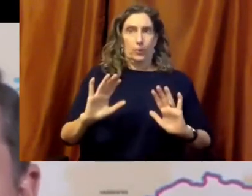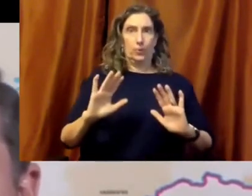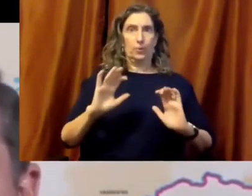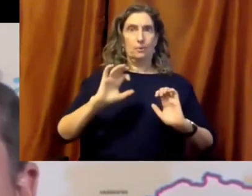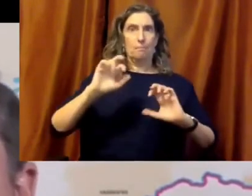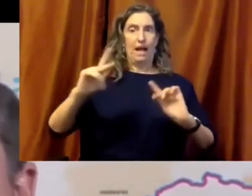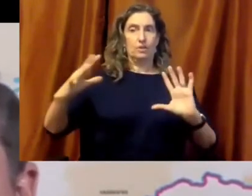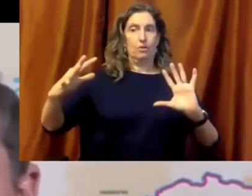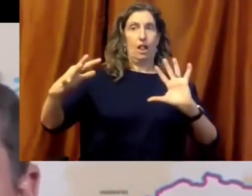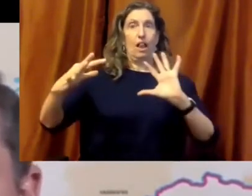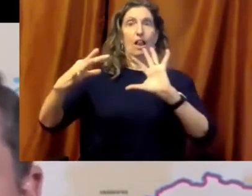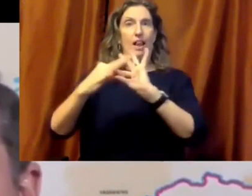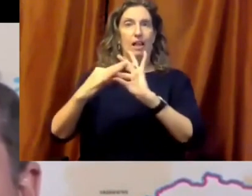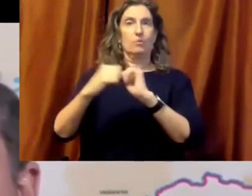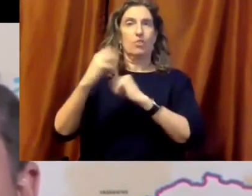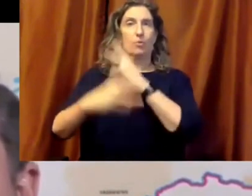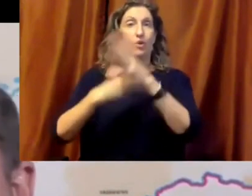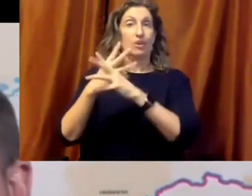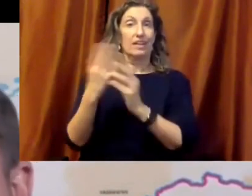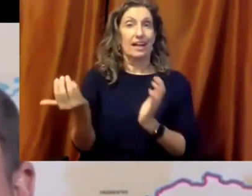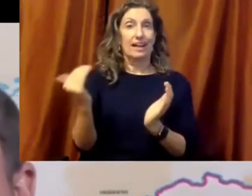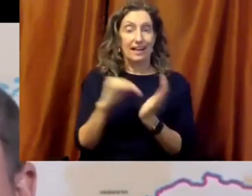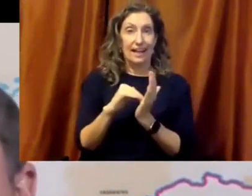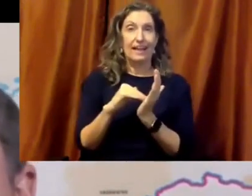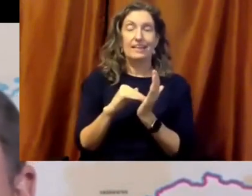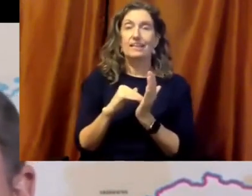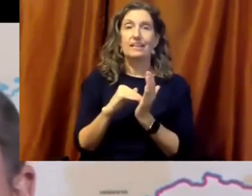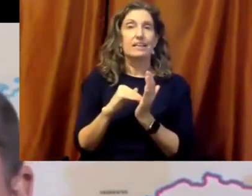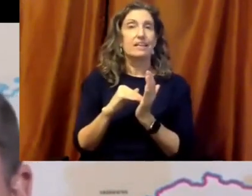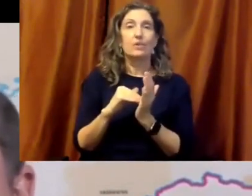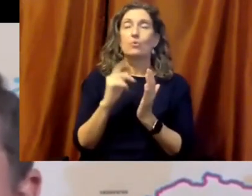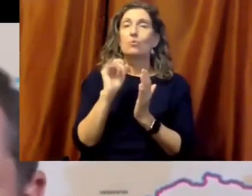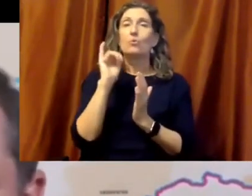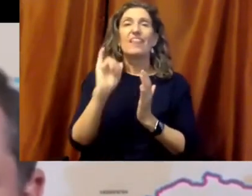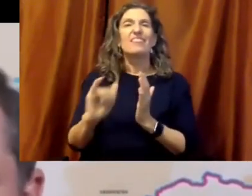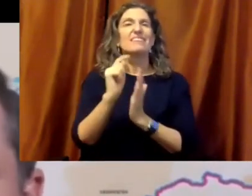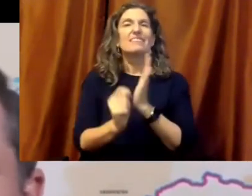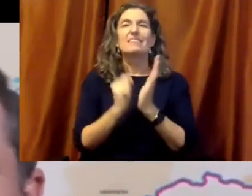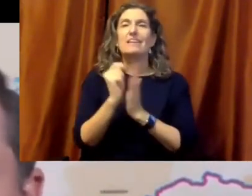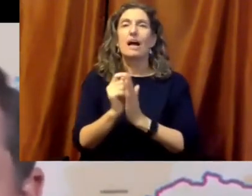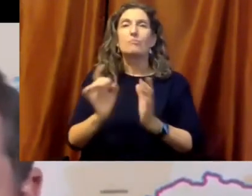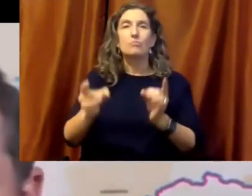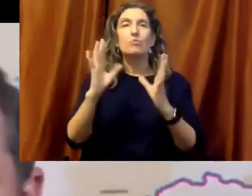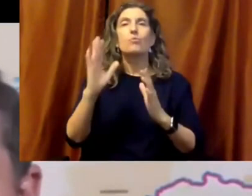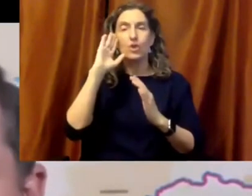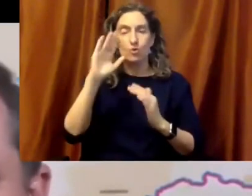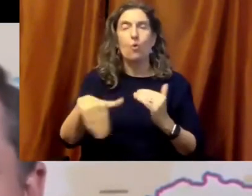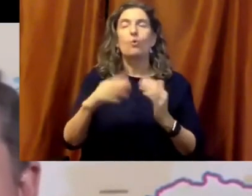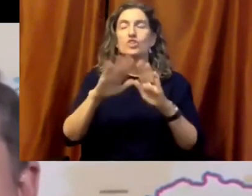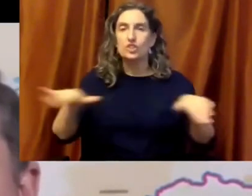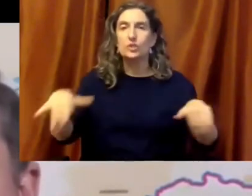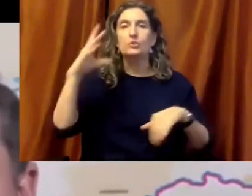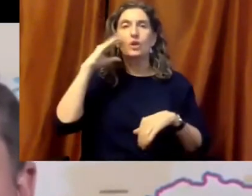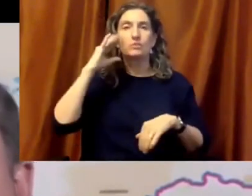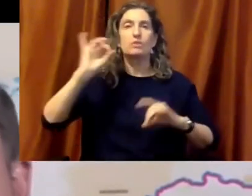and deepening crisis for children and education worldwide. The U.N. Secretary-General Antonio Guterres called